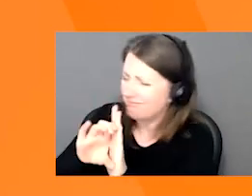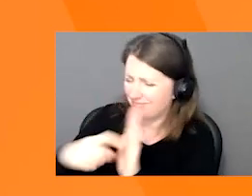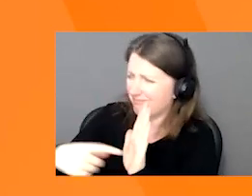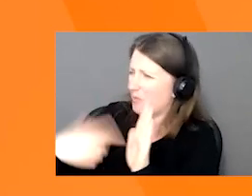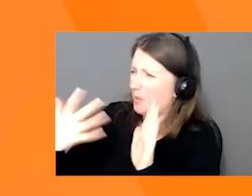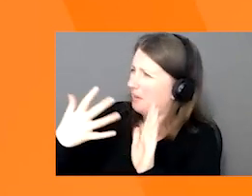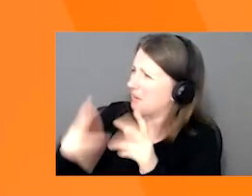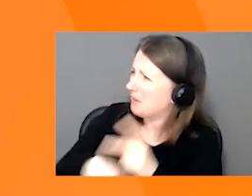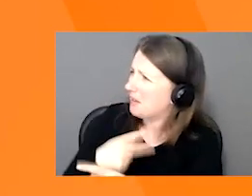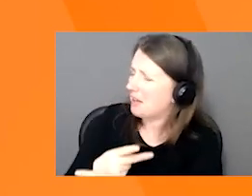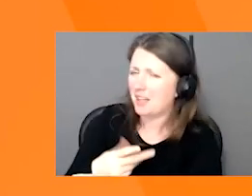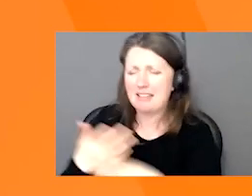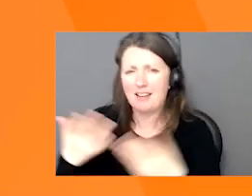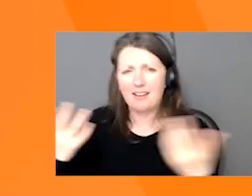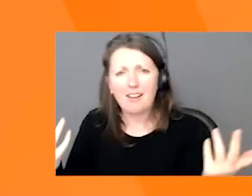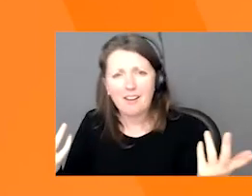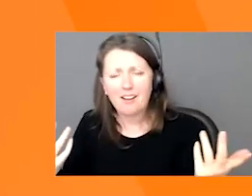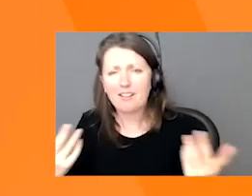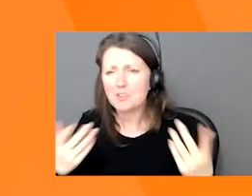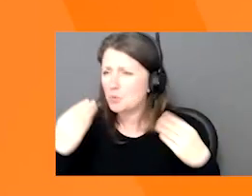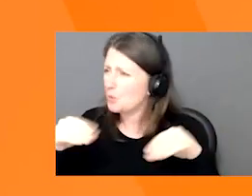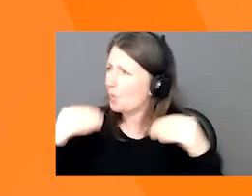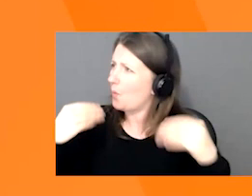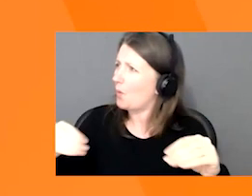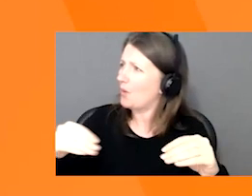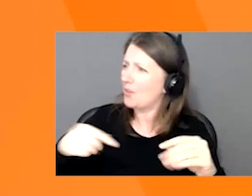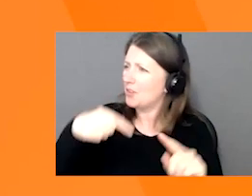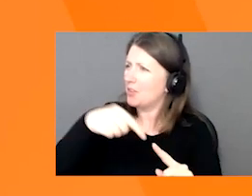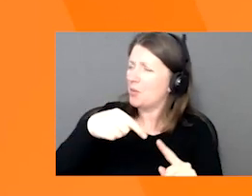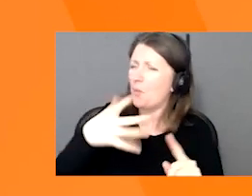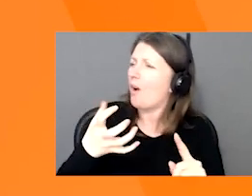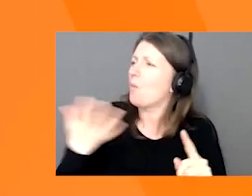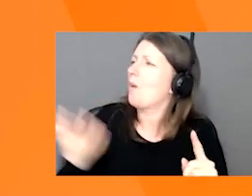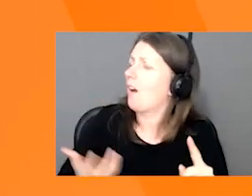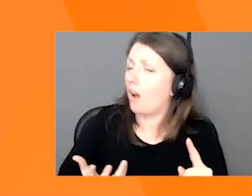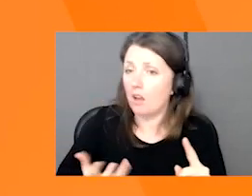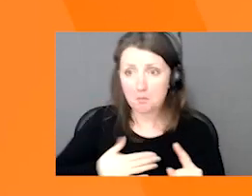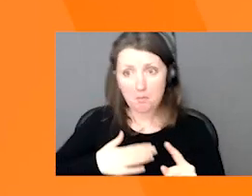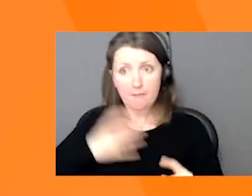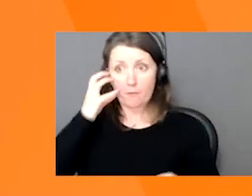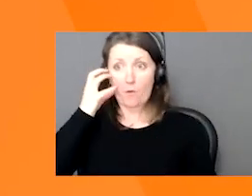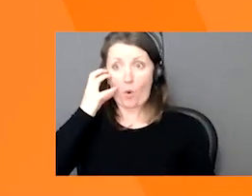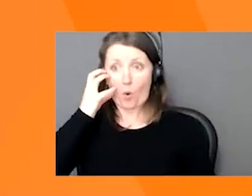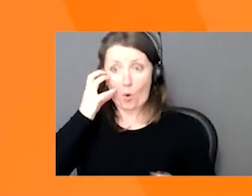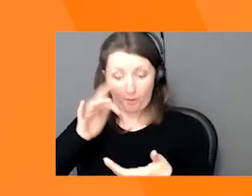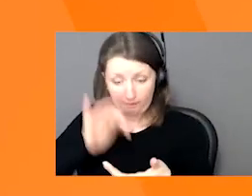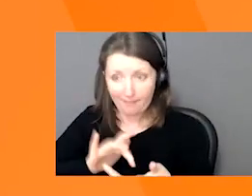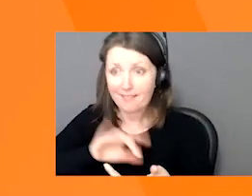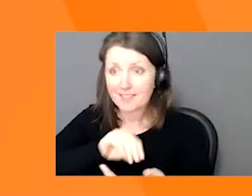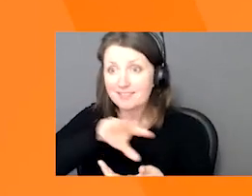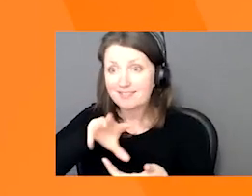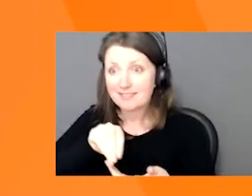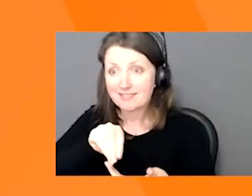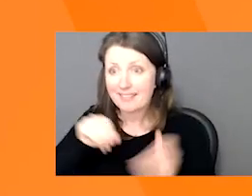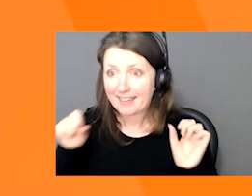want a different product information? Can I use my phone to capture product images? There are so many things that you need to